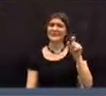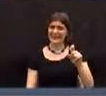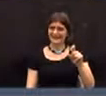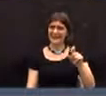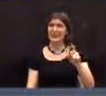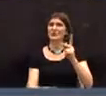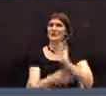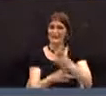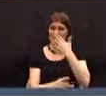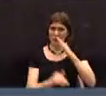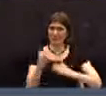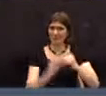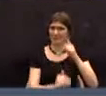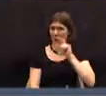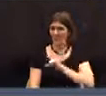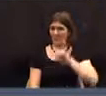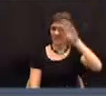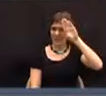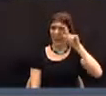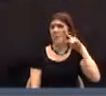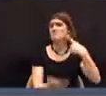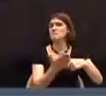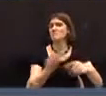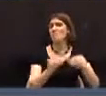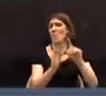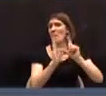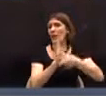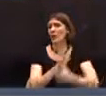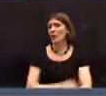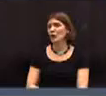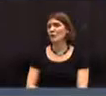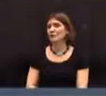the facility and look forward to future discussions on that.